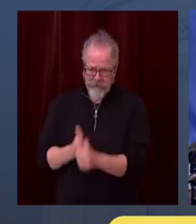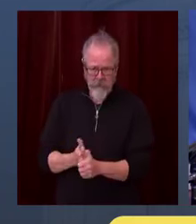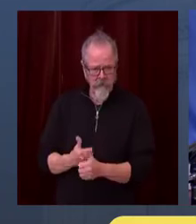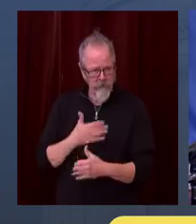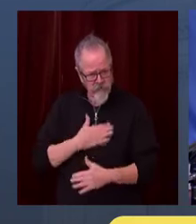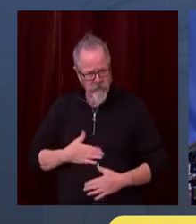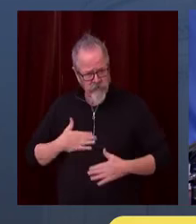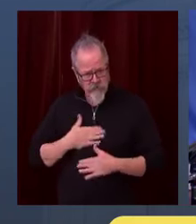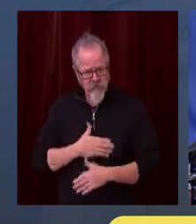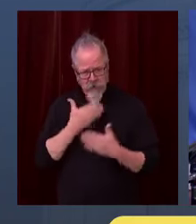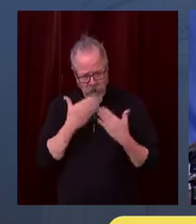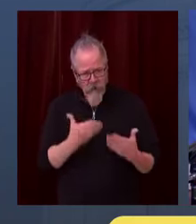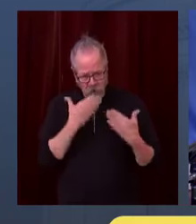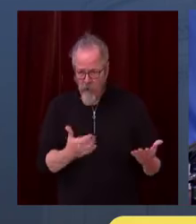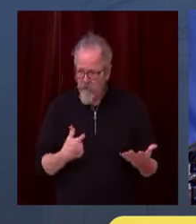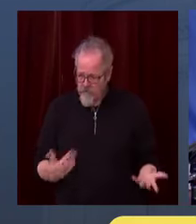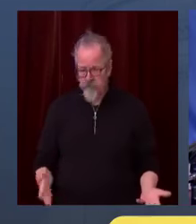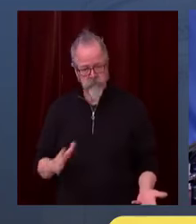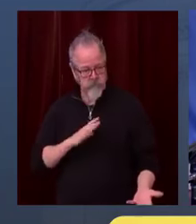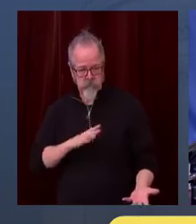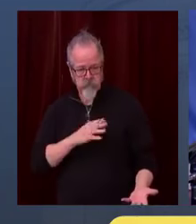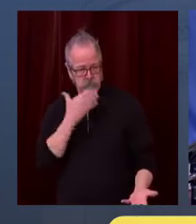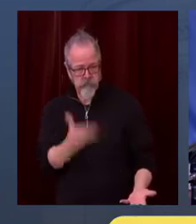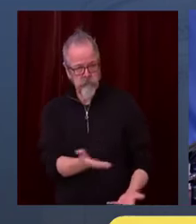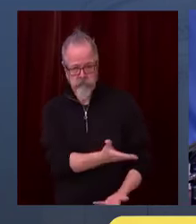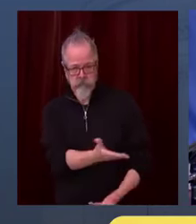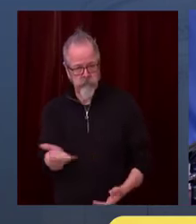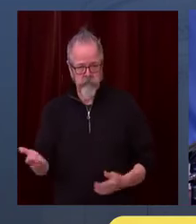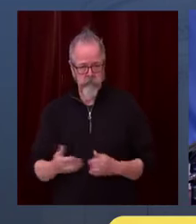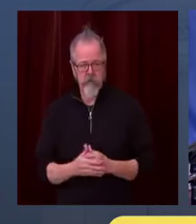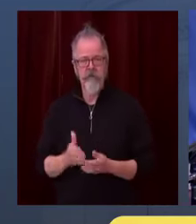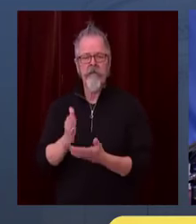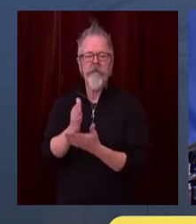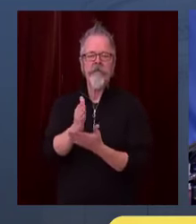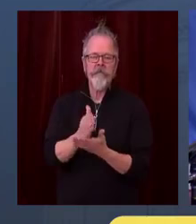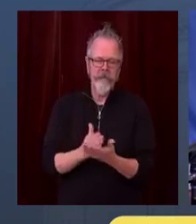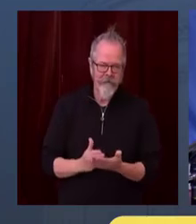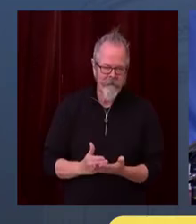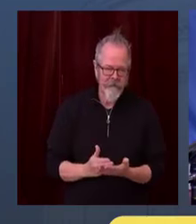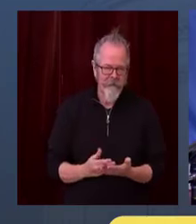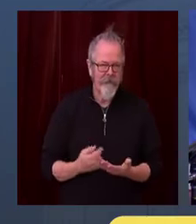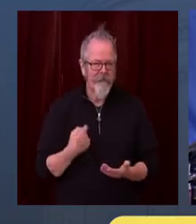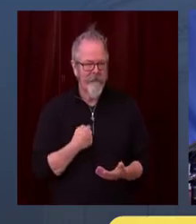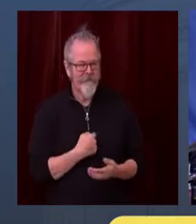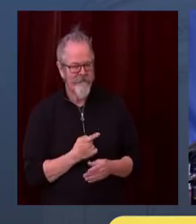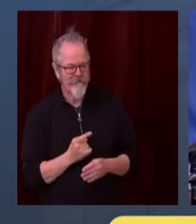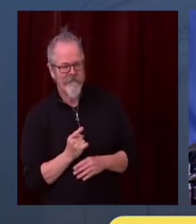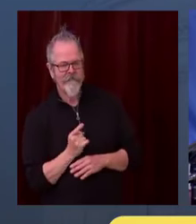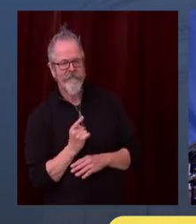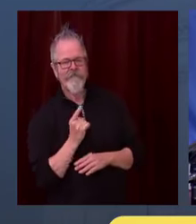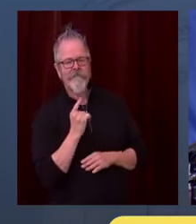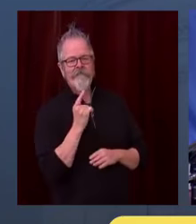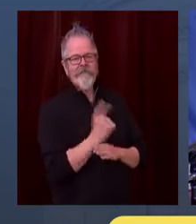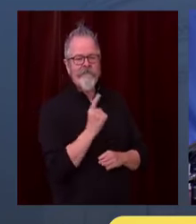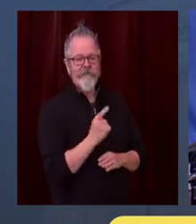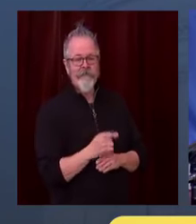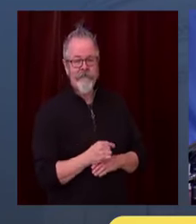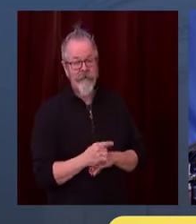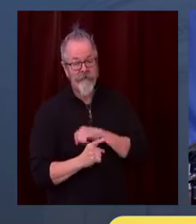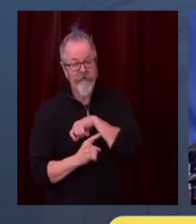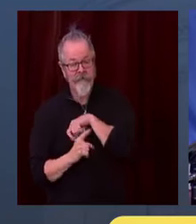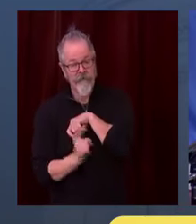we've had some enforcement action. We will be willing and able to take that if a restaurant stays open. And,